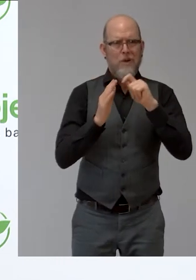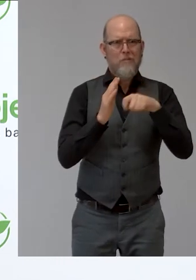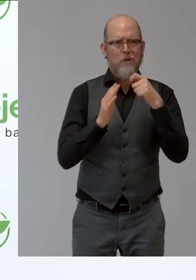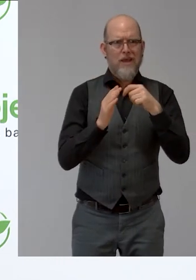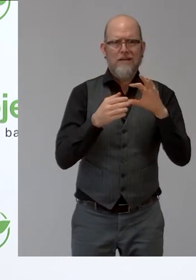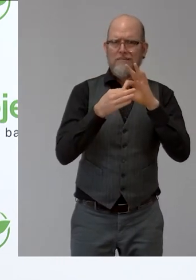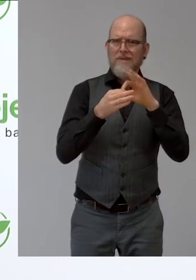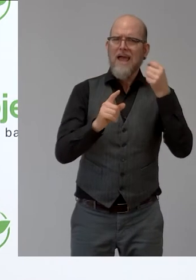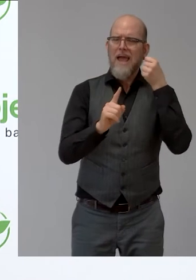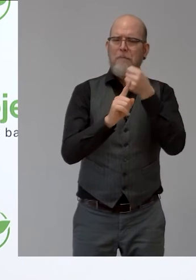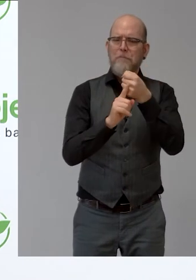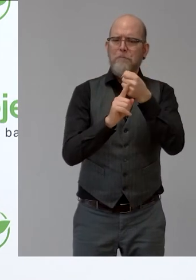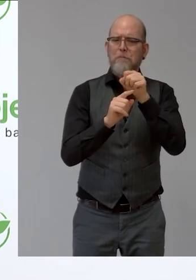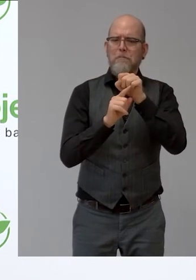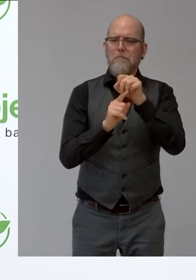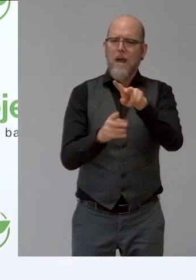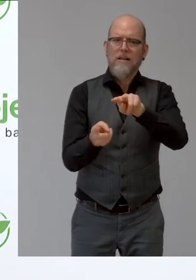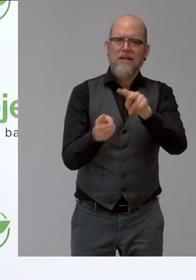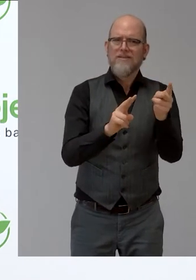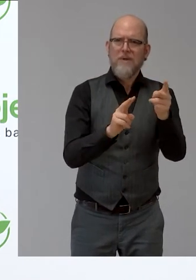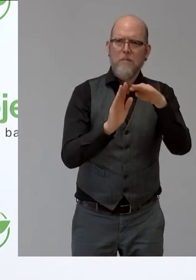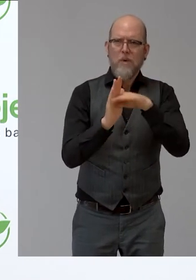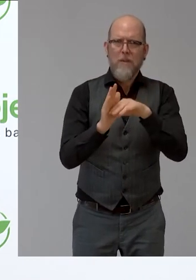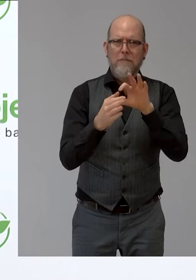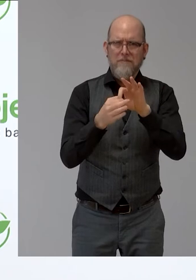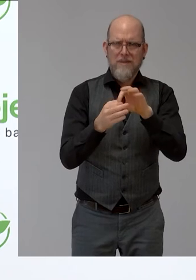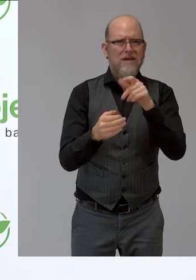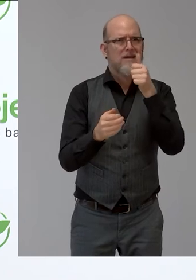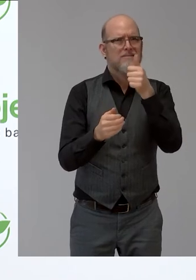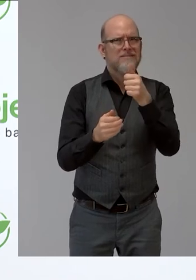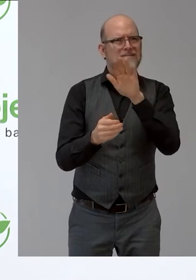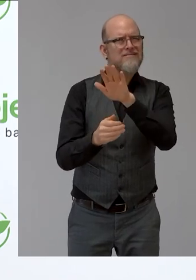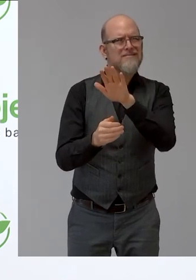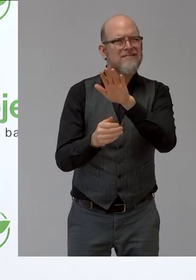those extraordinary innovations like the one that you are working on. So